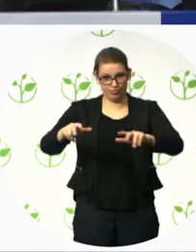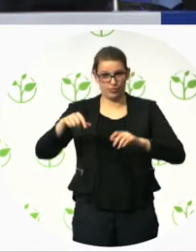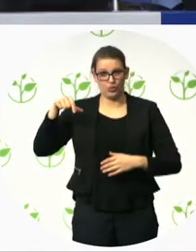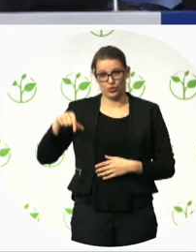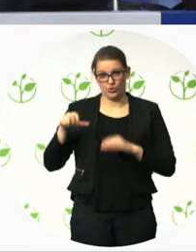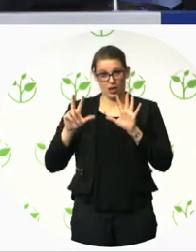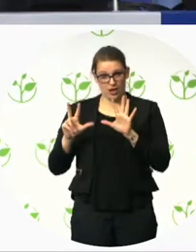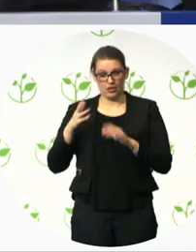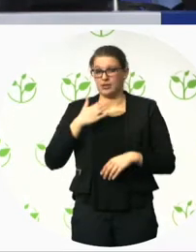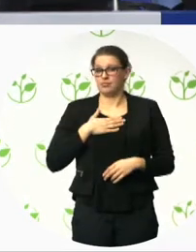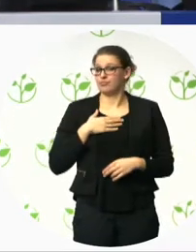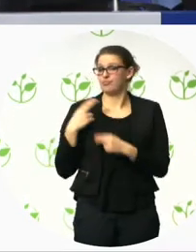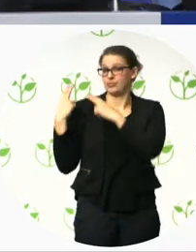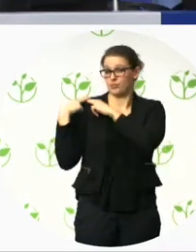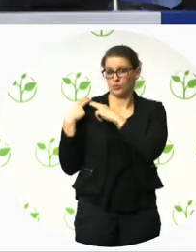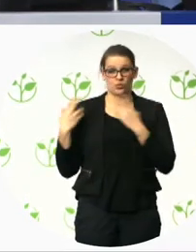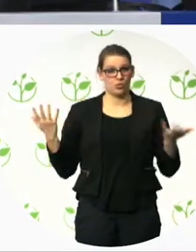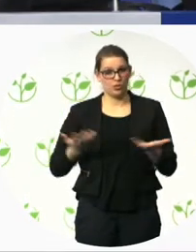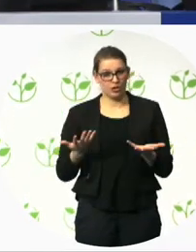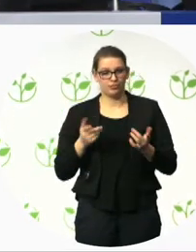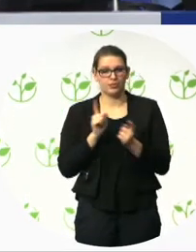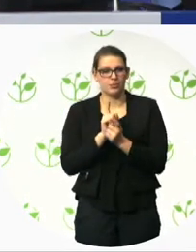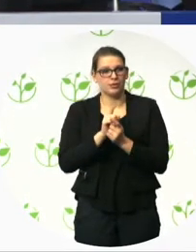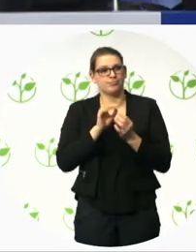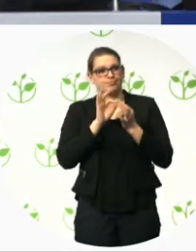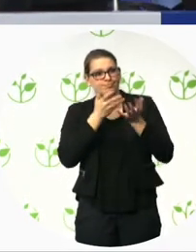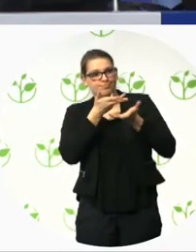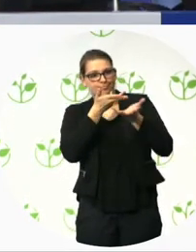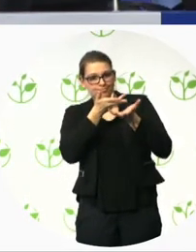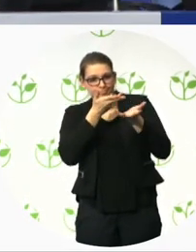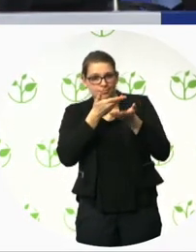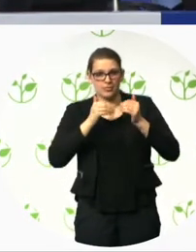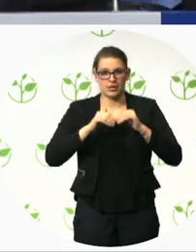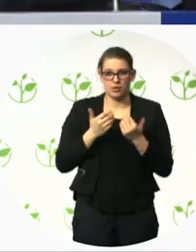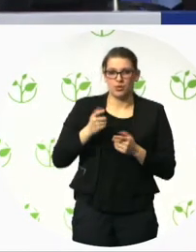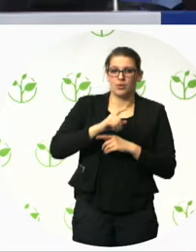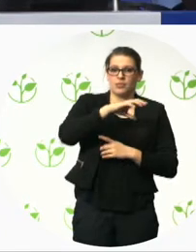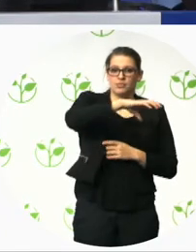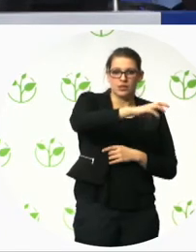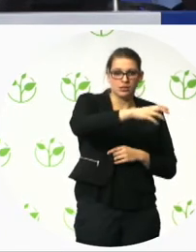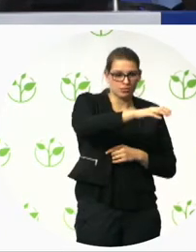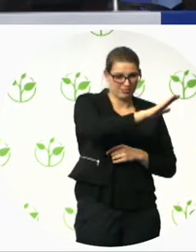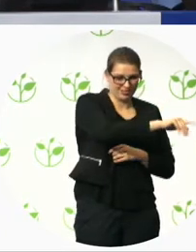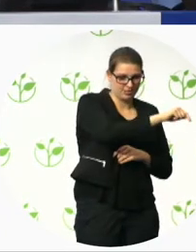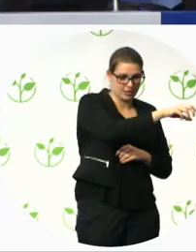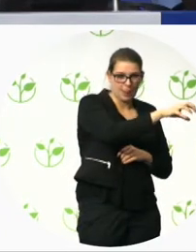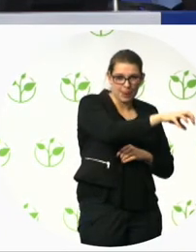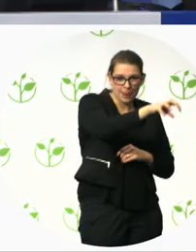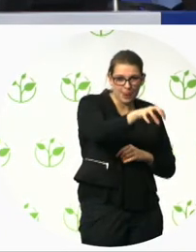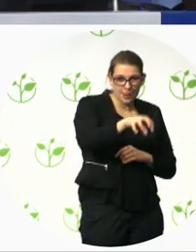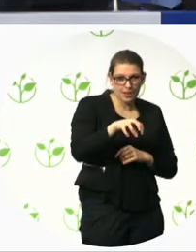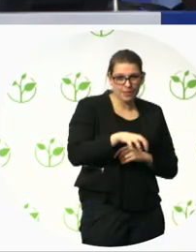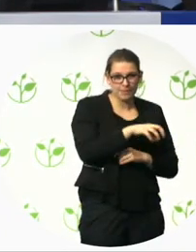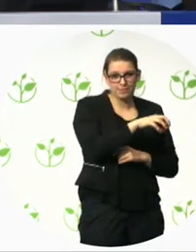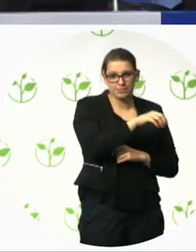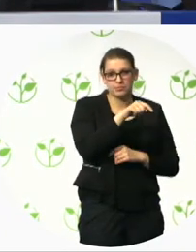networks between, uh, local stakeholders and citizens. But, also politicians and the administration